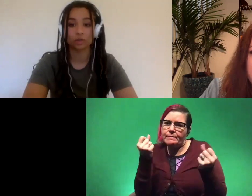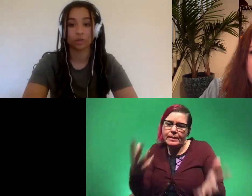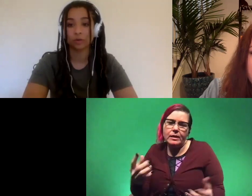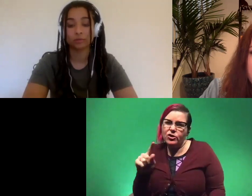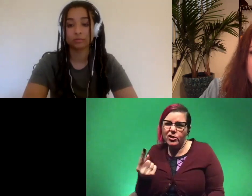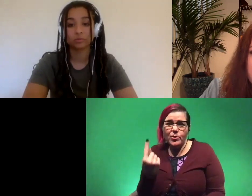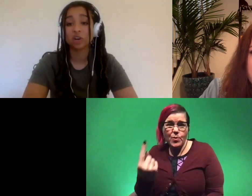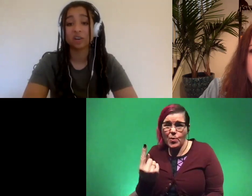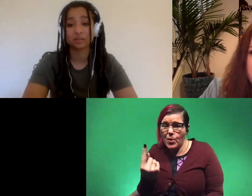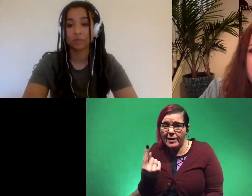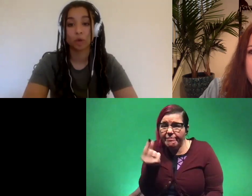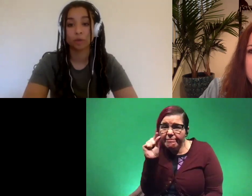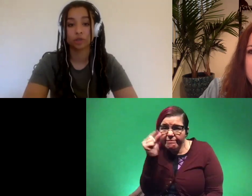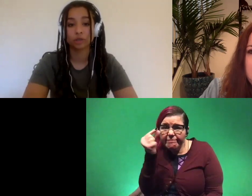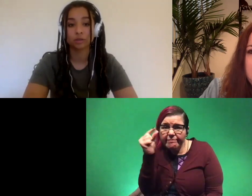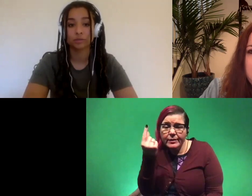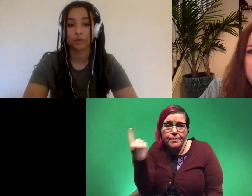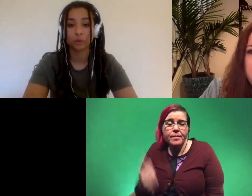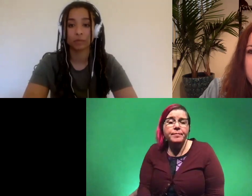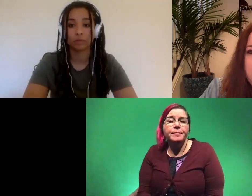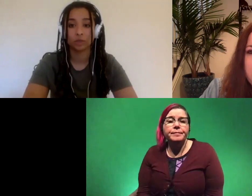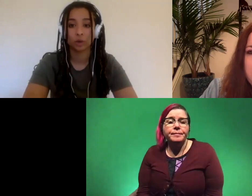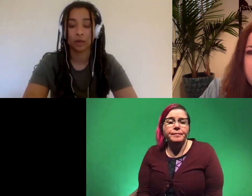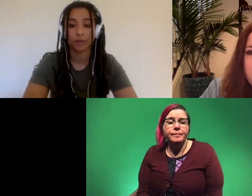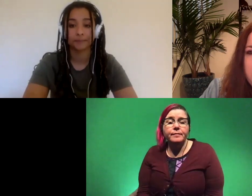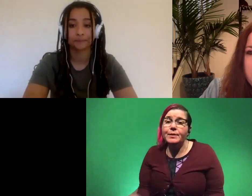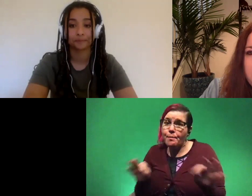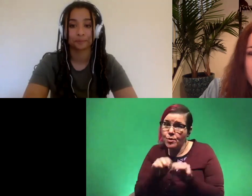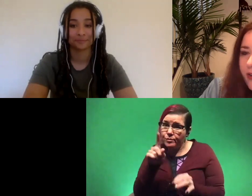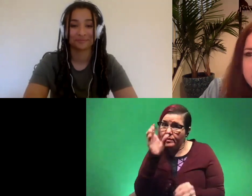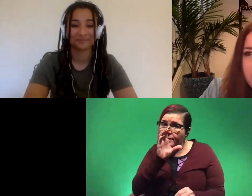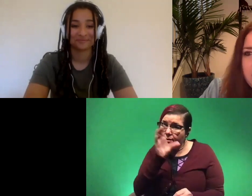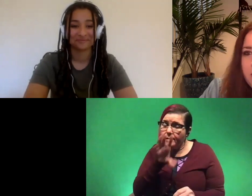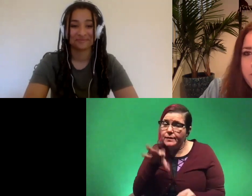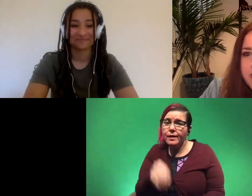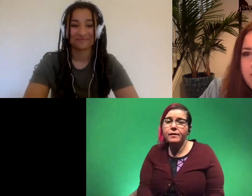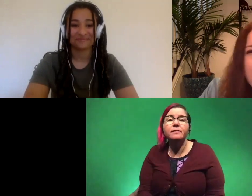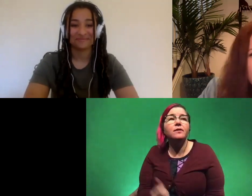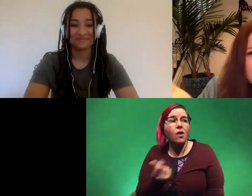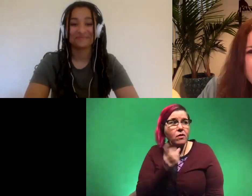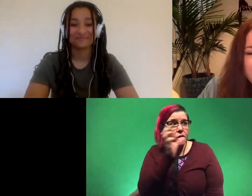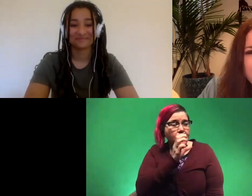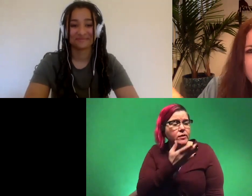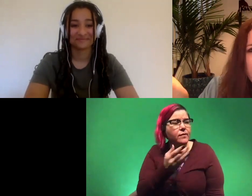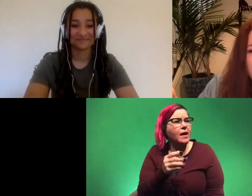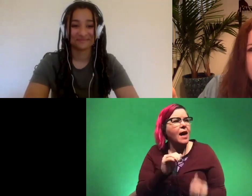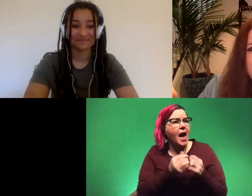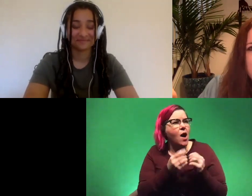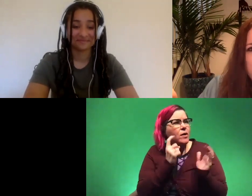uh there's a lot of dinosaurs that are just known from chunks small small chunks so that's why we need you all out there i'll need to be looking for stuff how can you tell